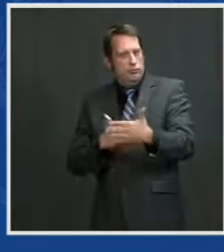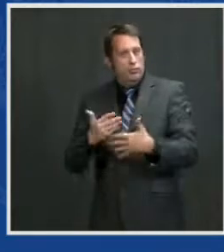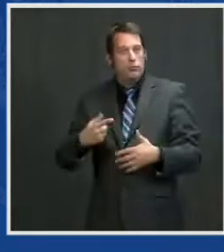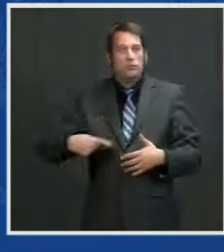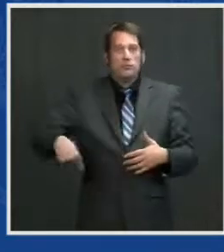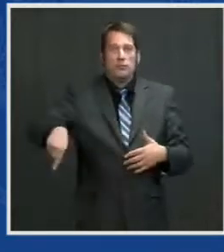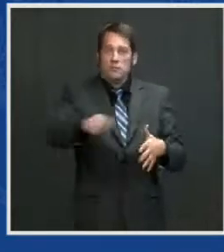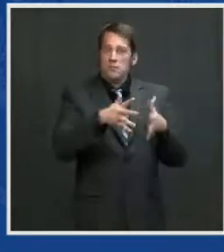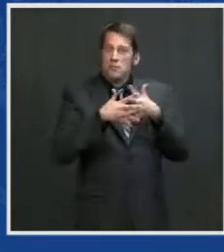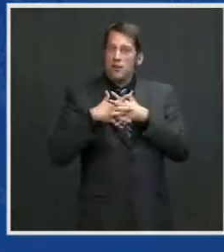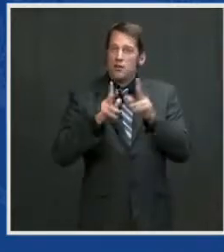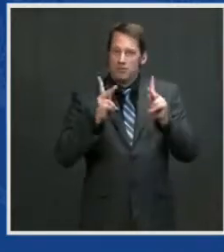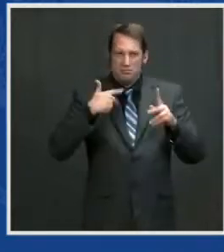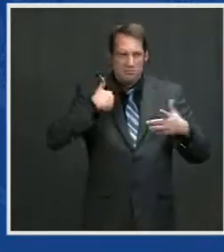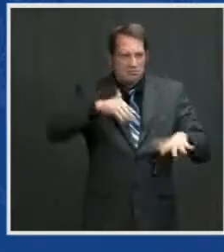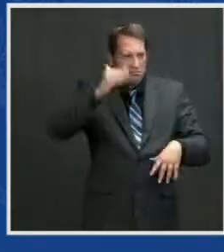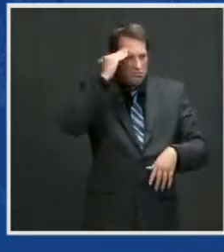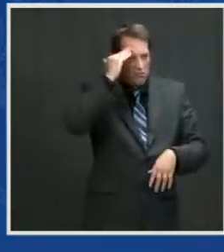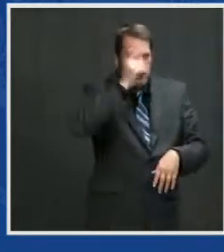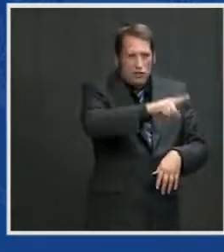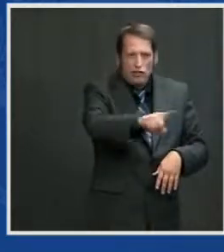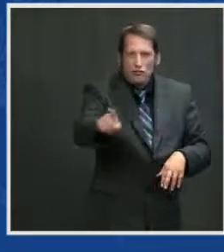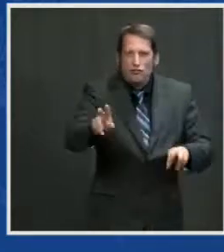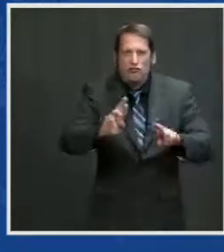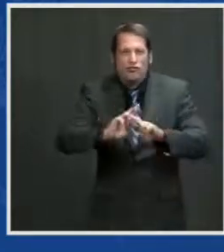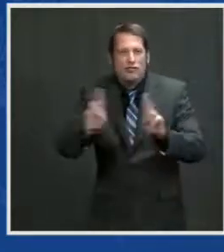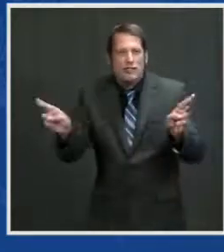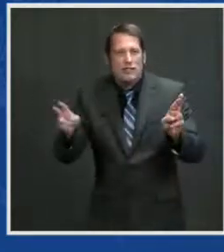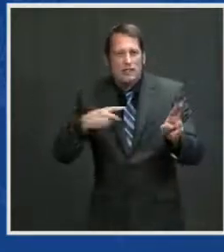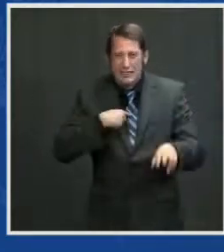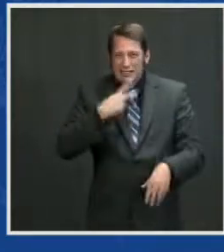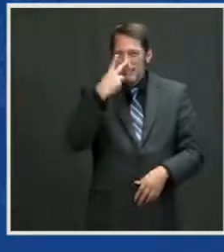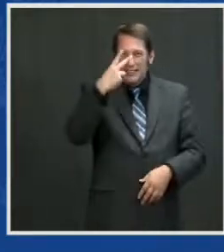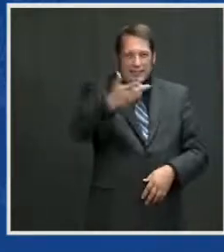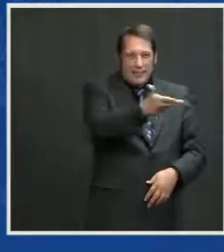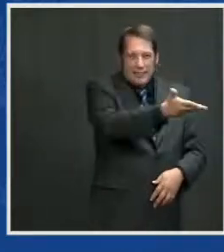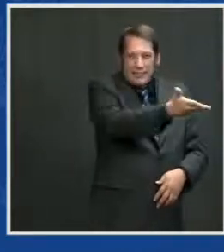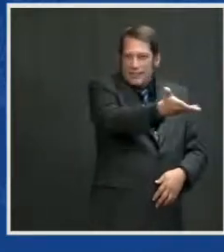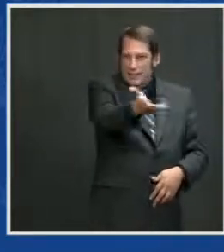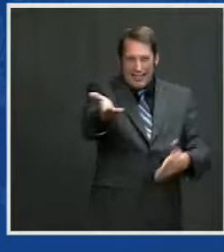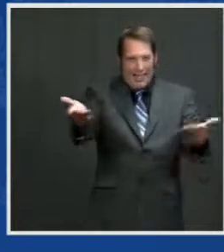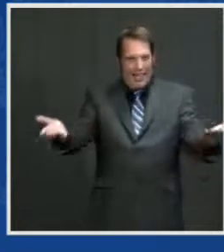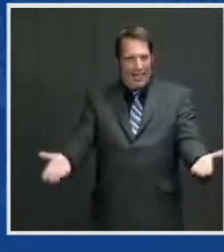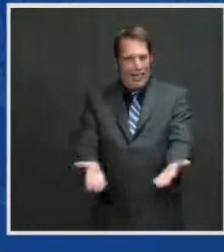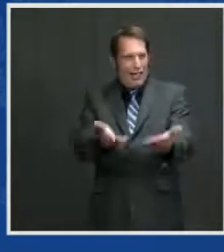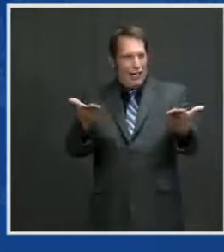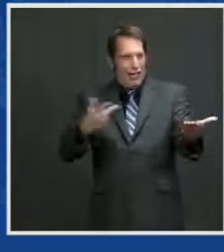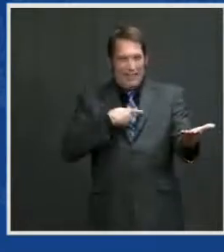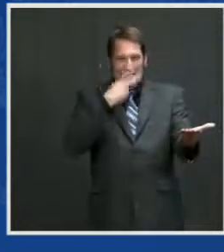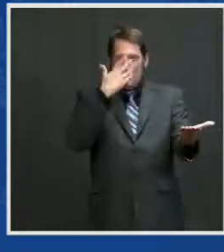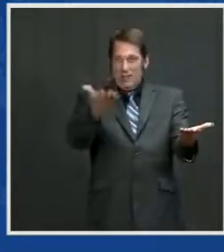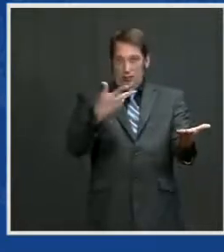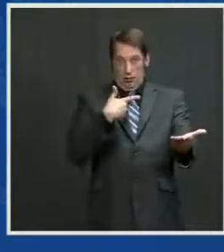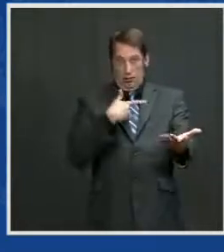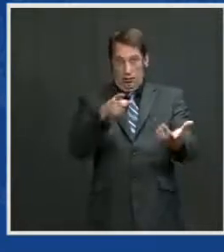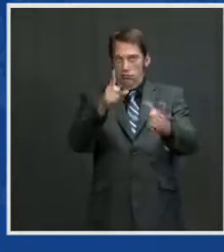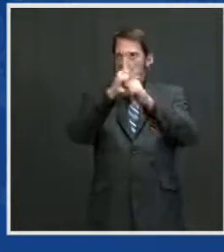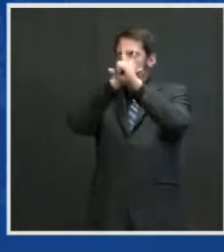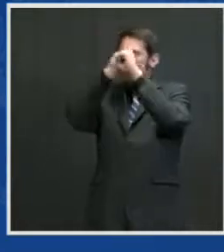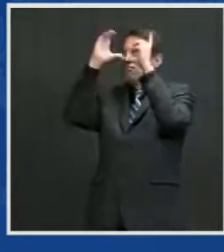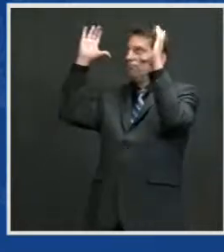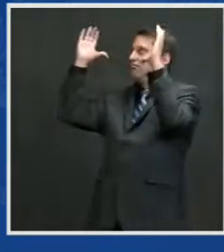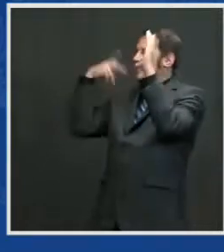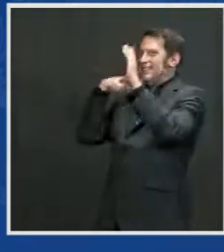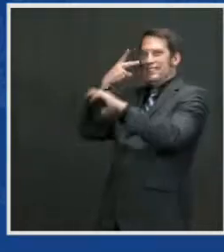I know because I look around this hangar, and what I see is I see America. I see America,